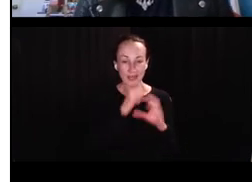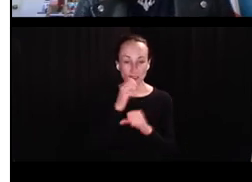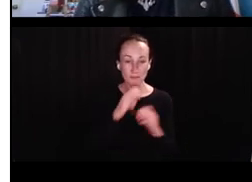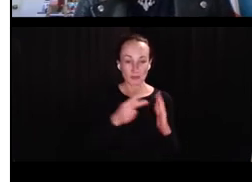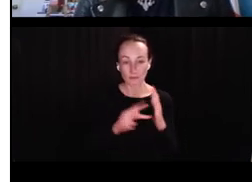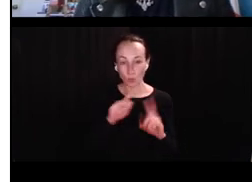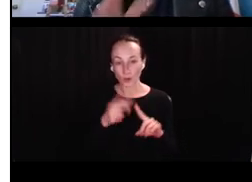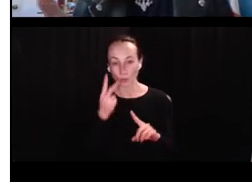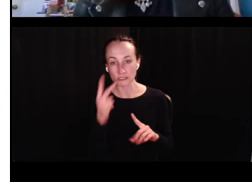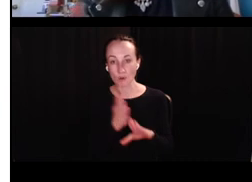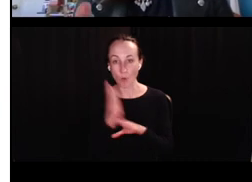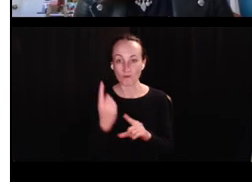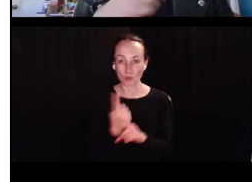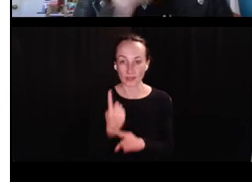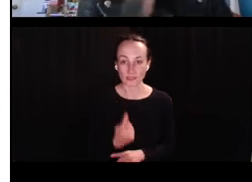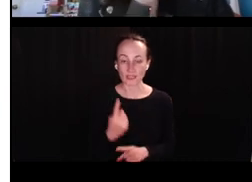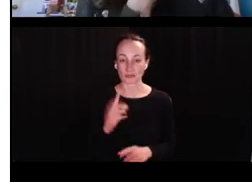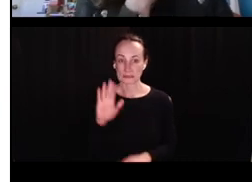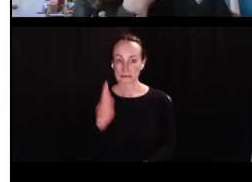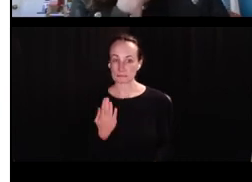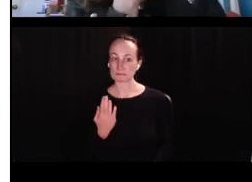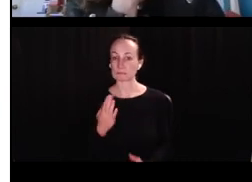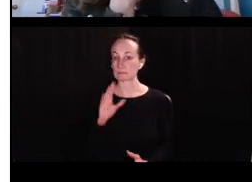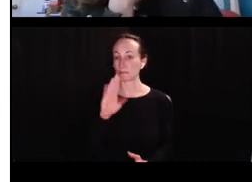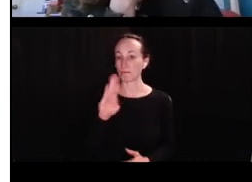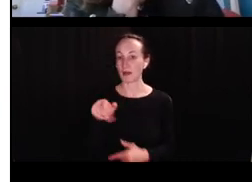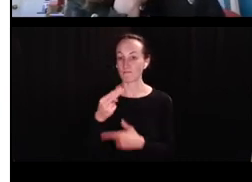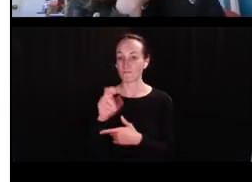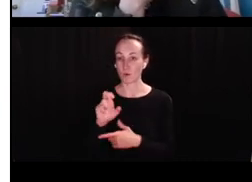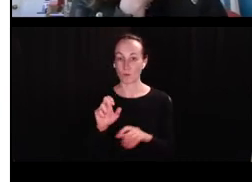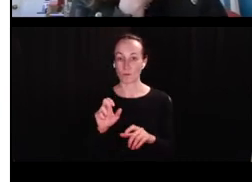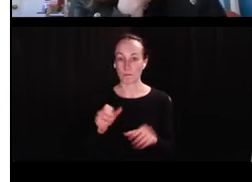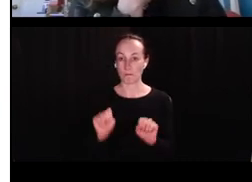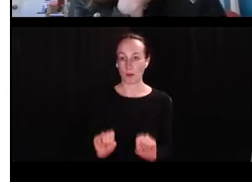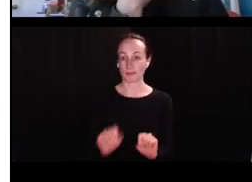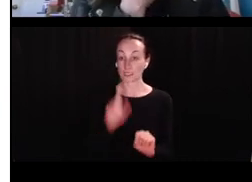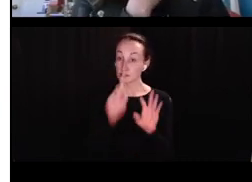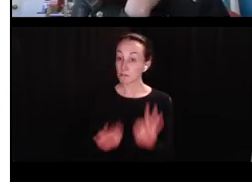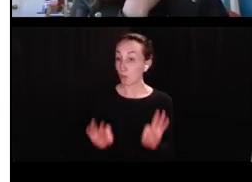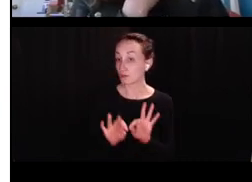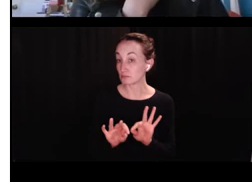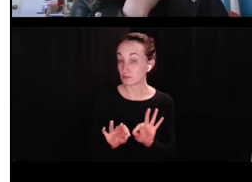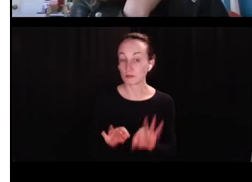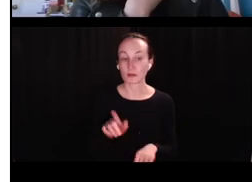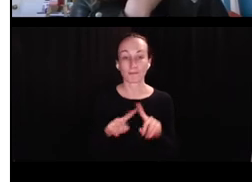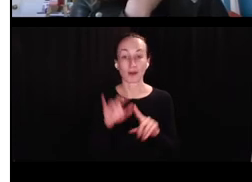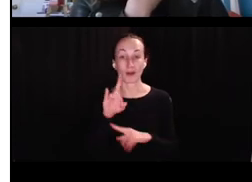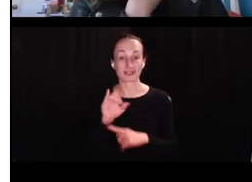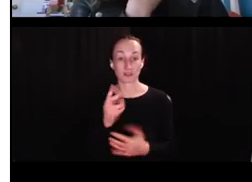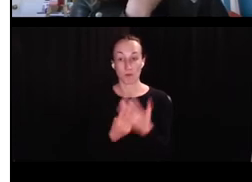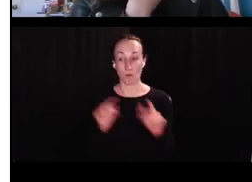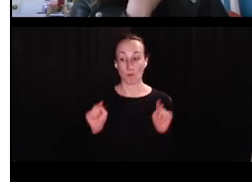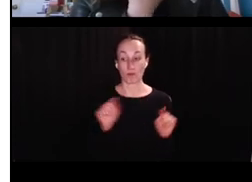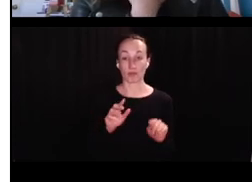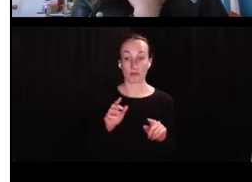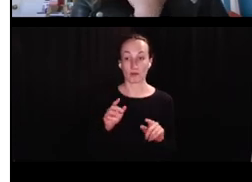Um, you know, and this is trying to, this is the model trying to estimate when we'll see, uh, over-regulization. And it seems that by phone probability